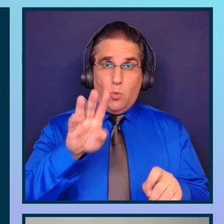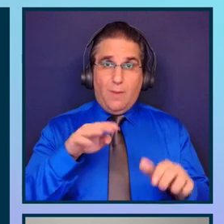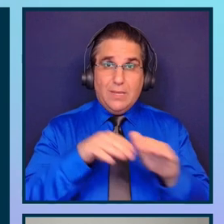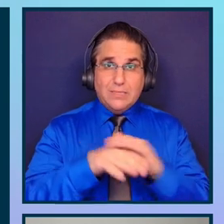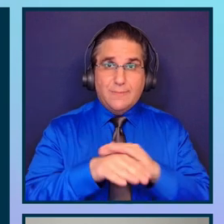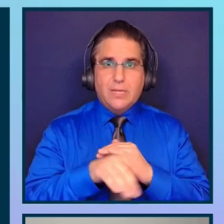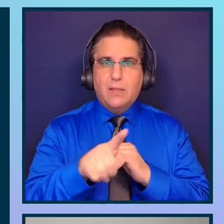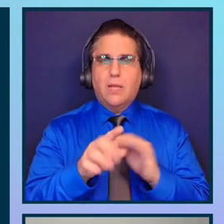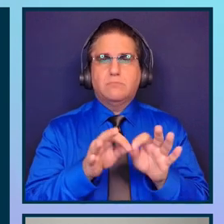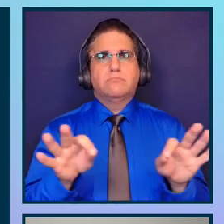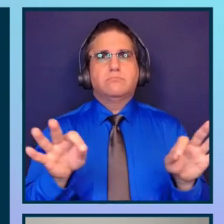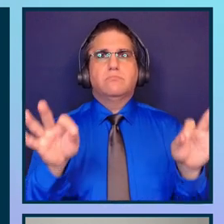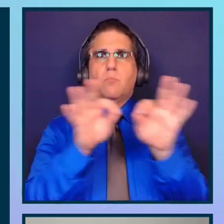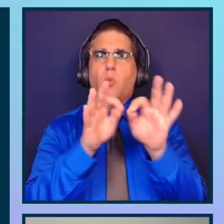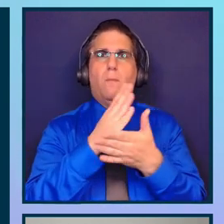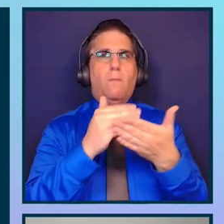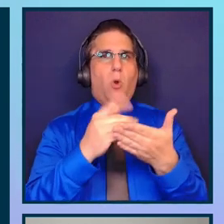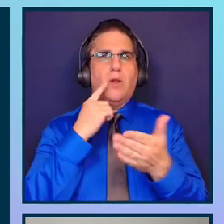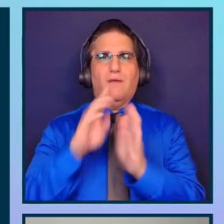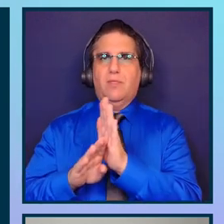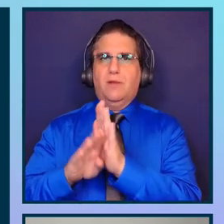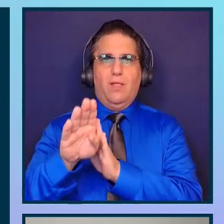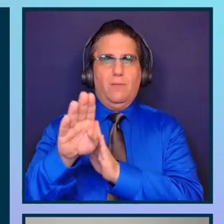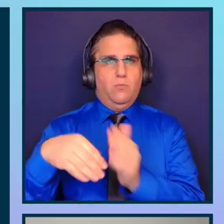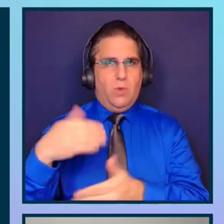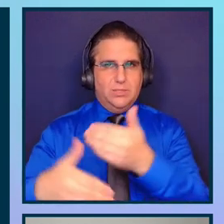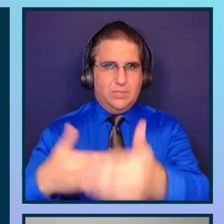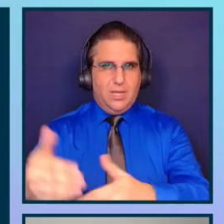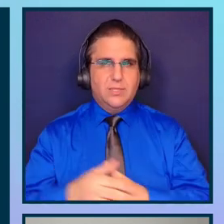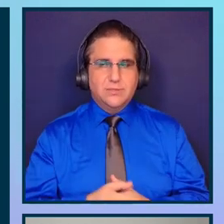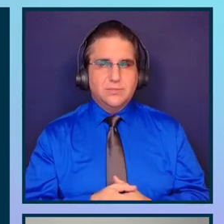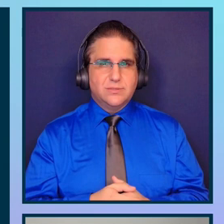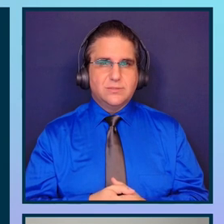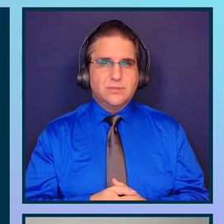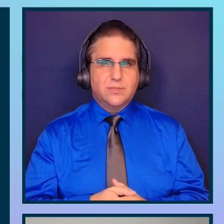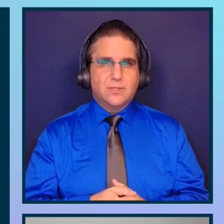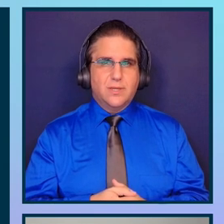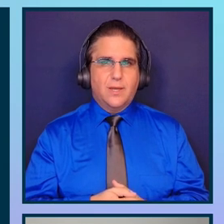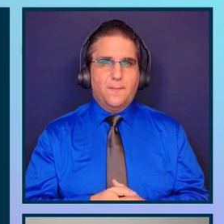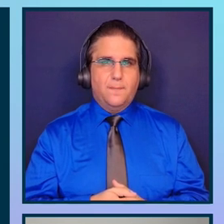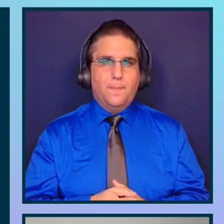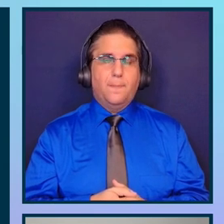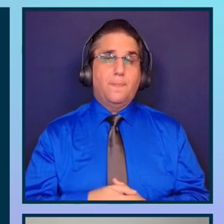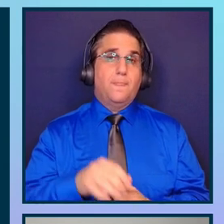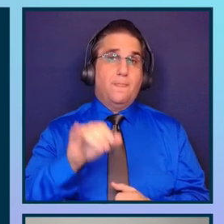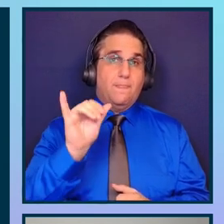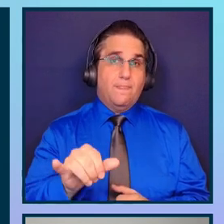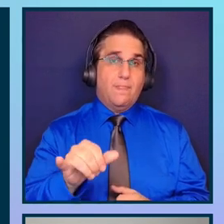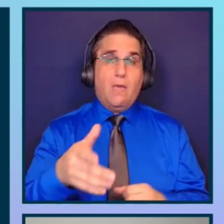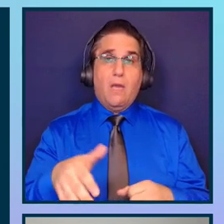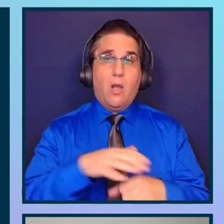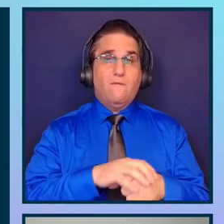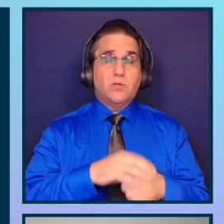part of a development process that covers the whole